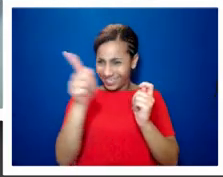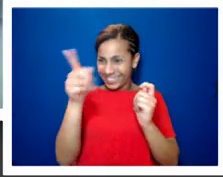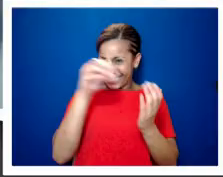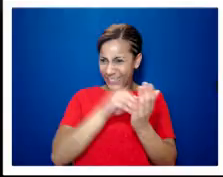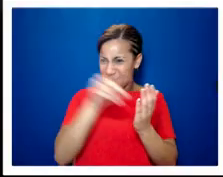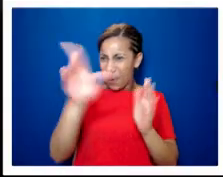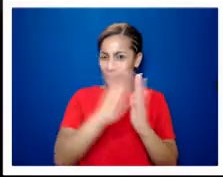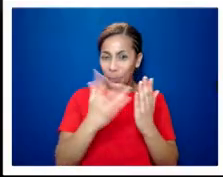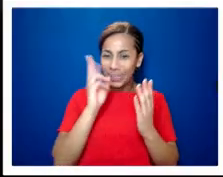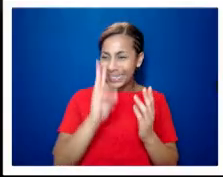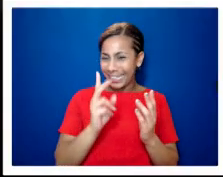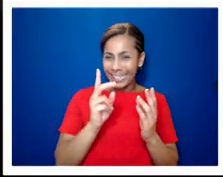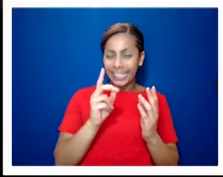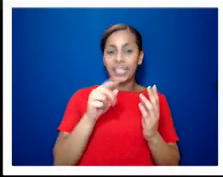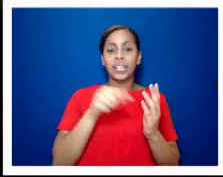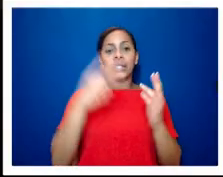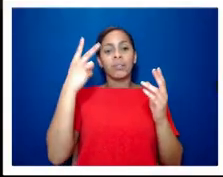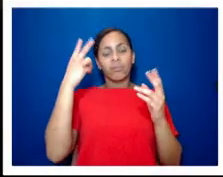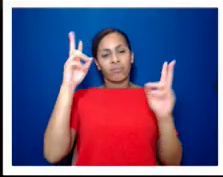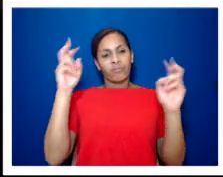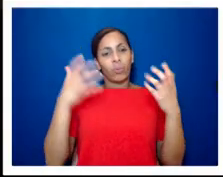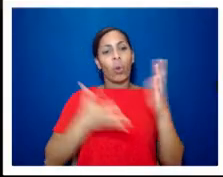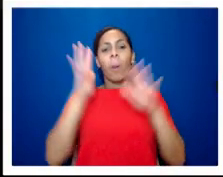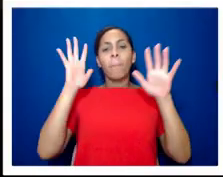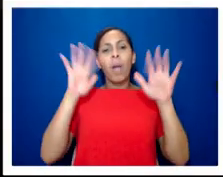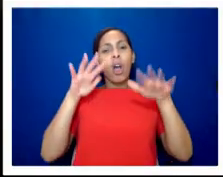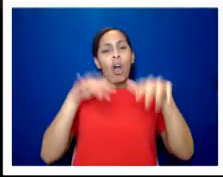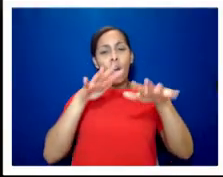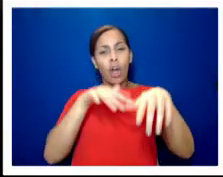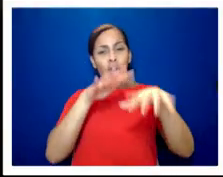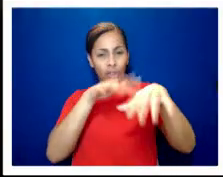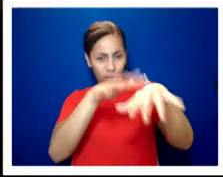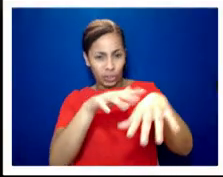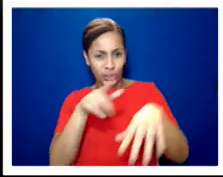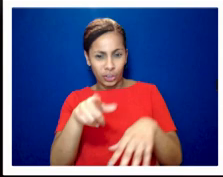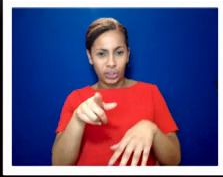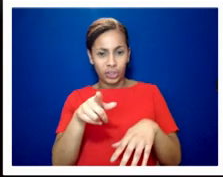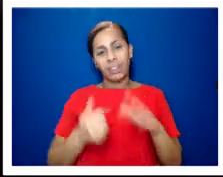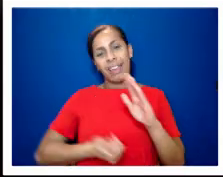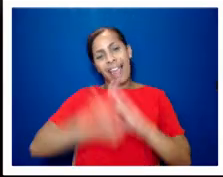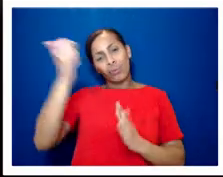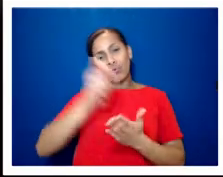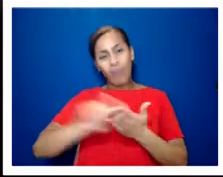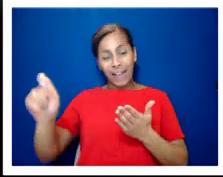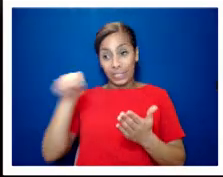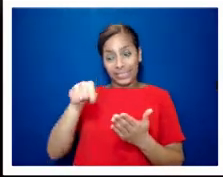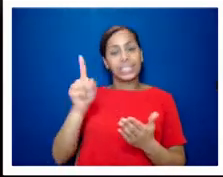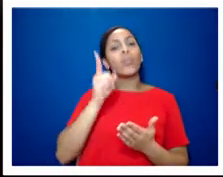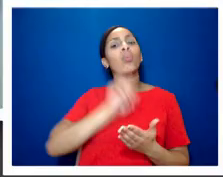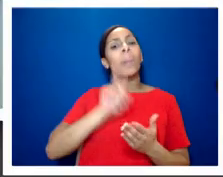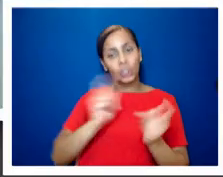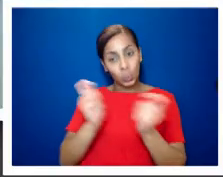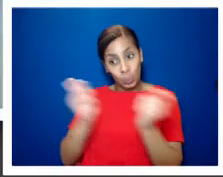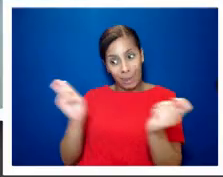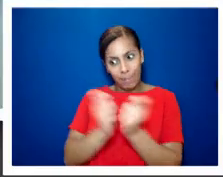see that there sorry dykes go on the march which is uh outright it's a woman's woman's newspaper and it's it's actually